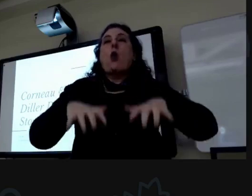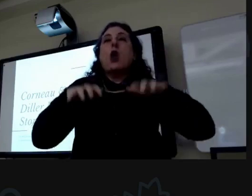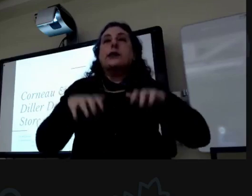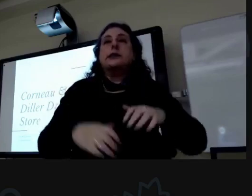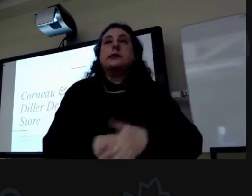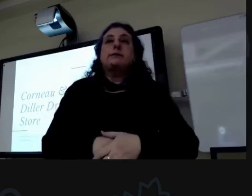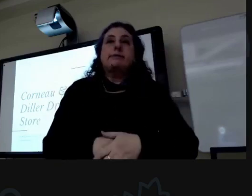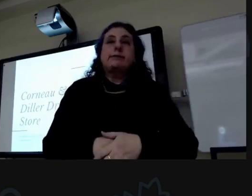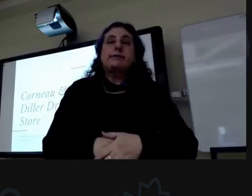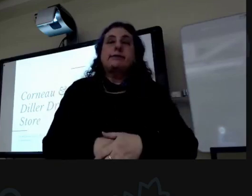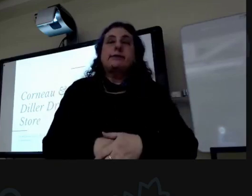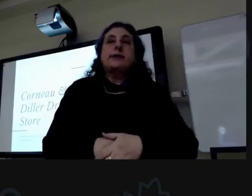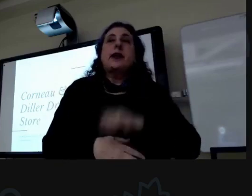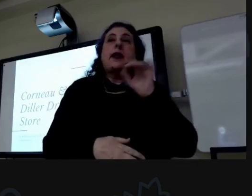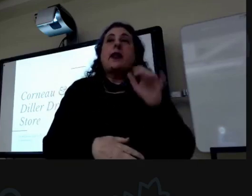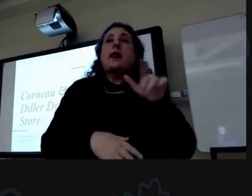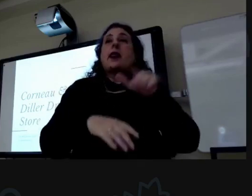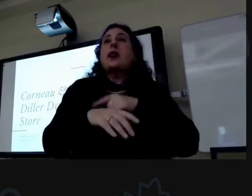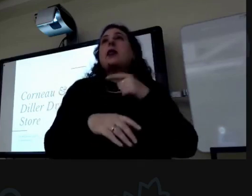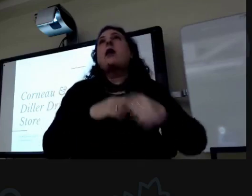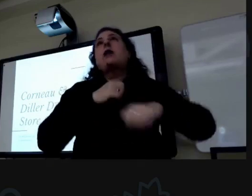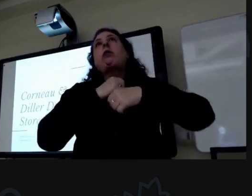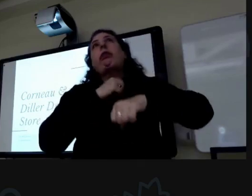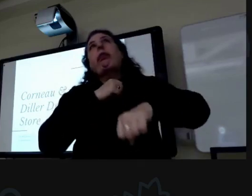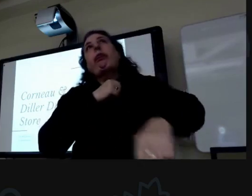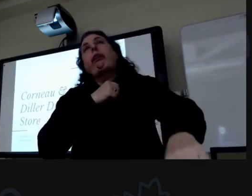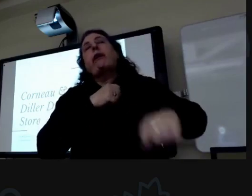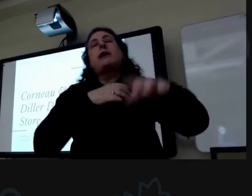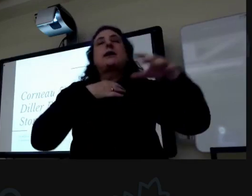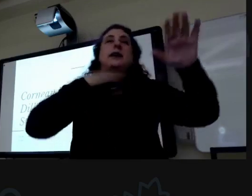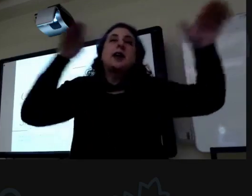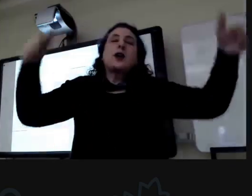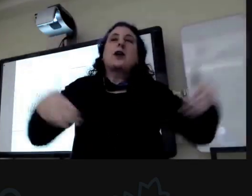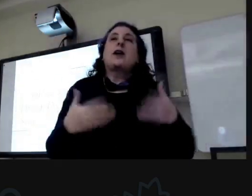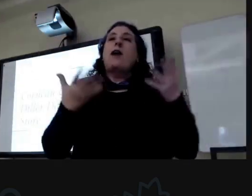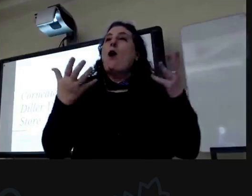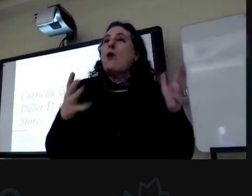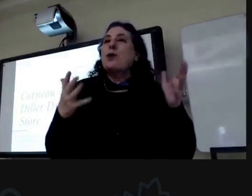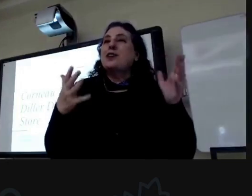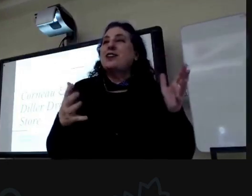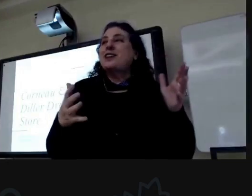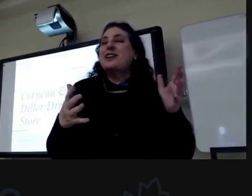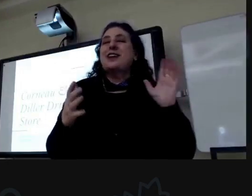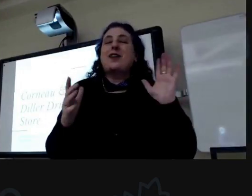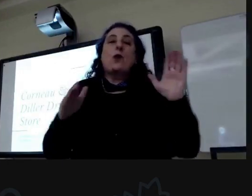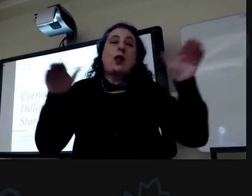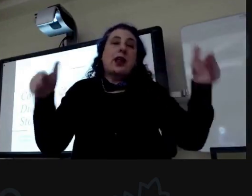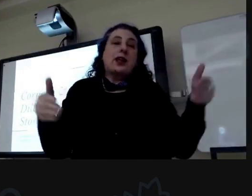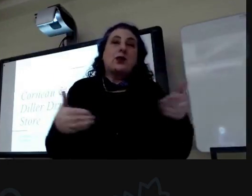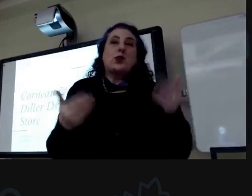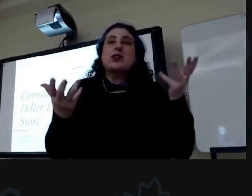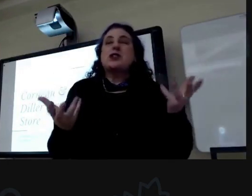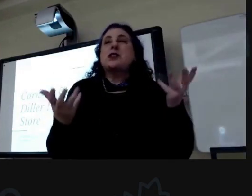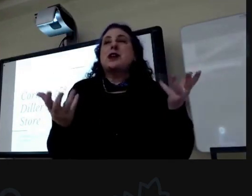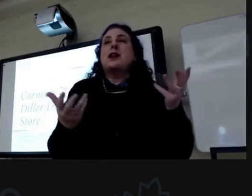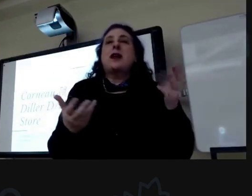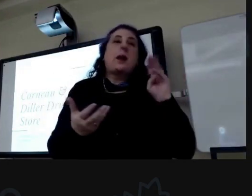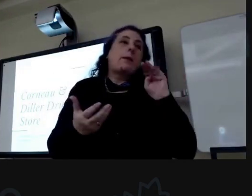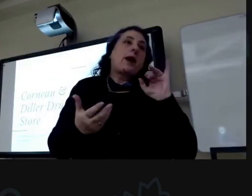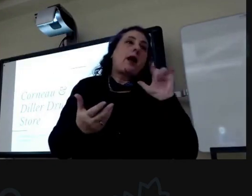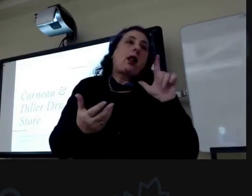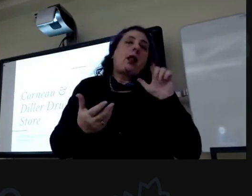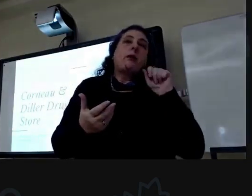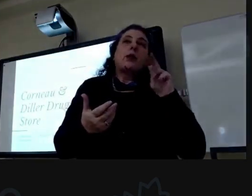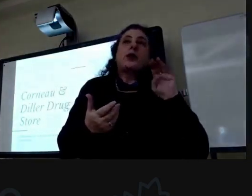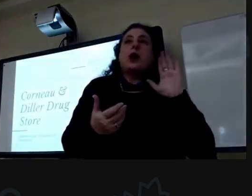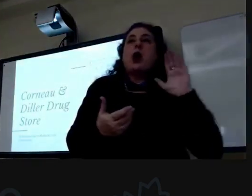so uh that long-winded uh long-winded introduction is now over um but i'm going to introduce uh michael mosley